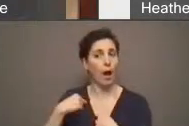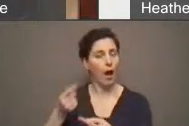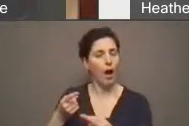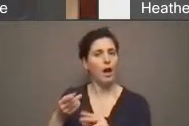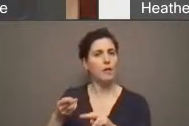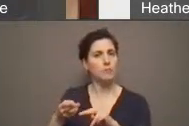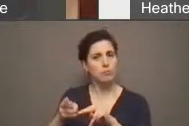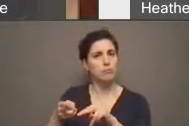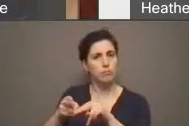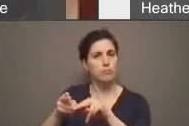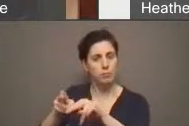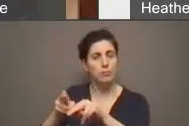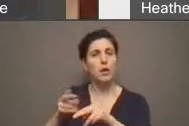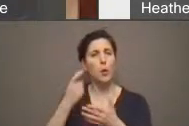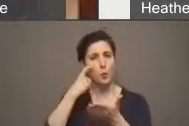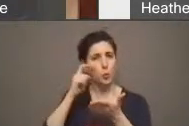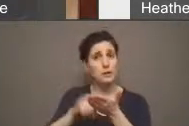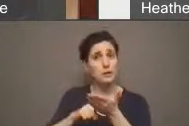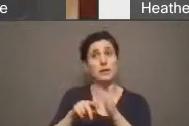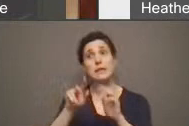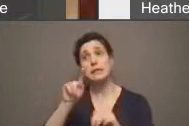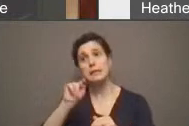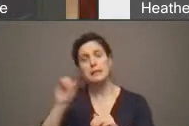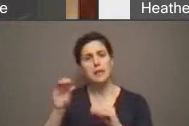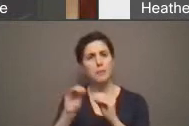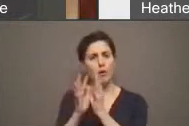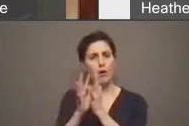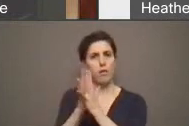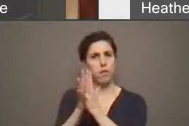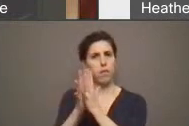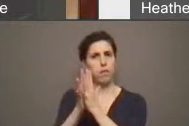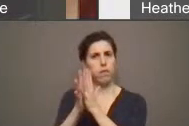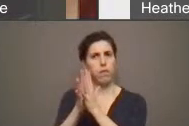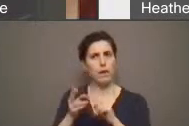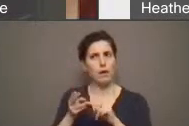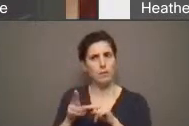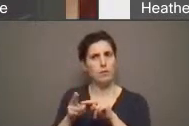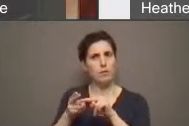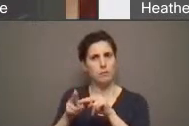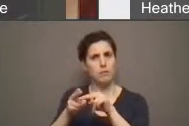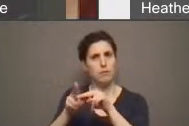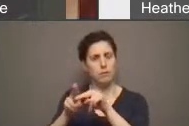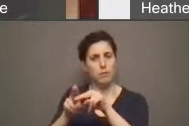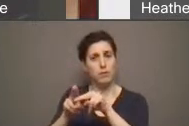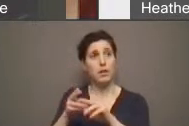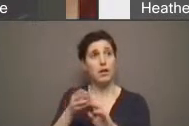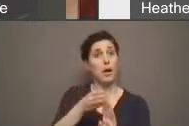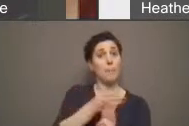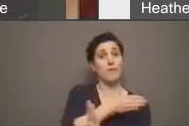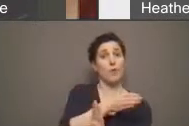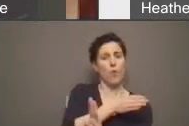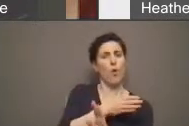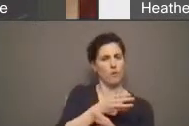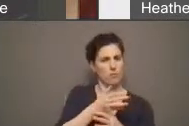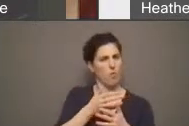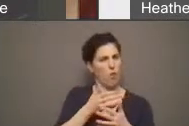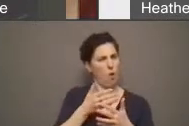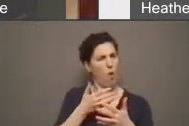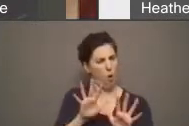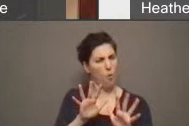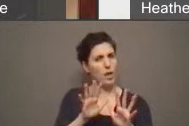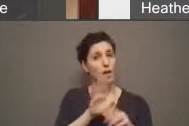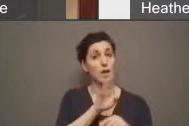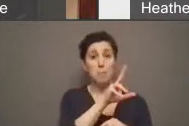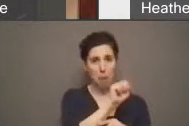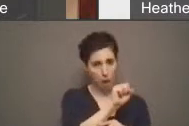overcrowding on a number of routes. And this is on top of the overcrowding that we already experience on bus routes,